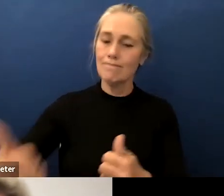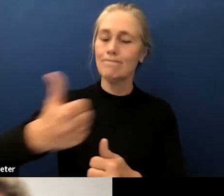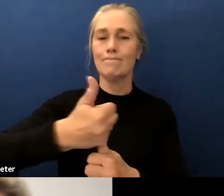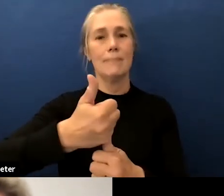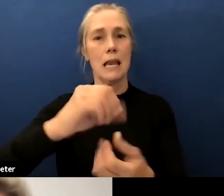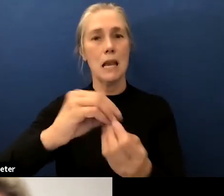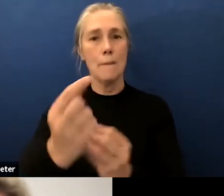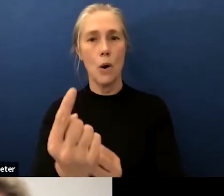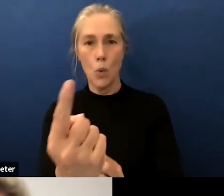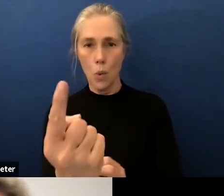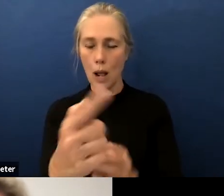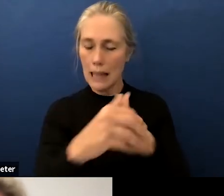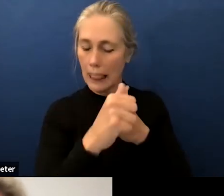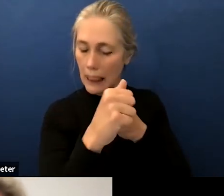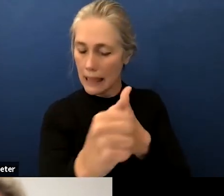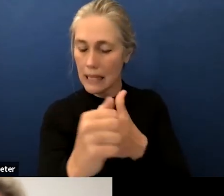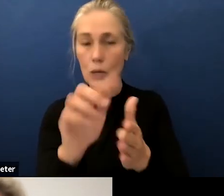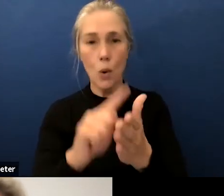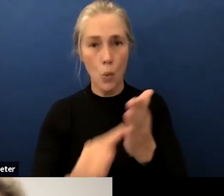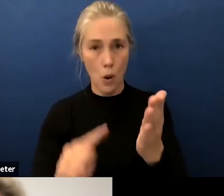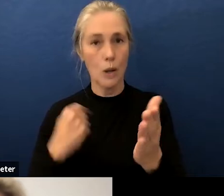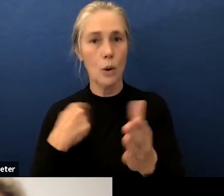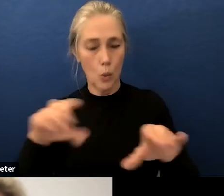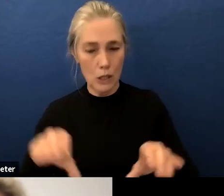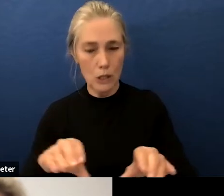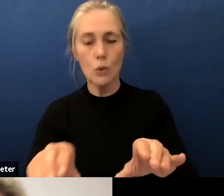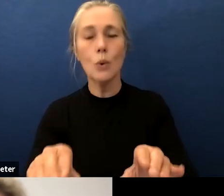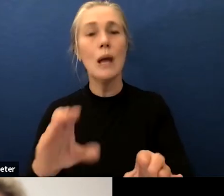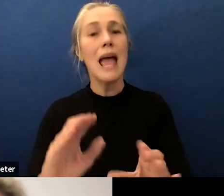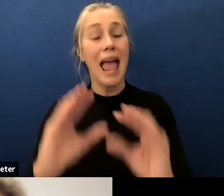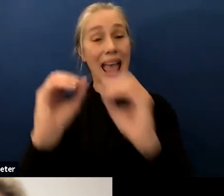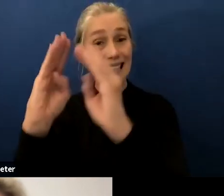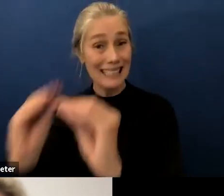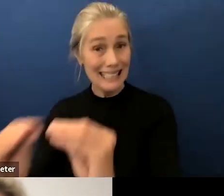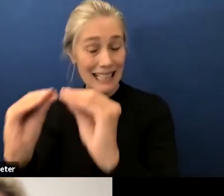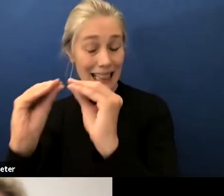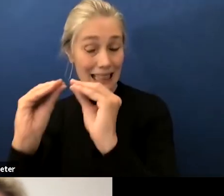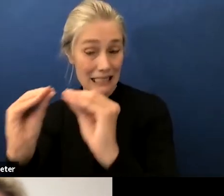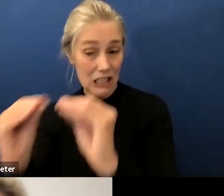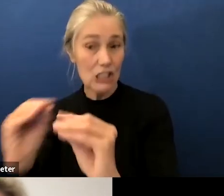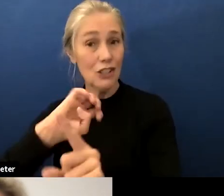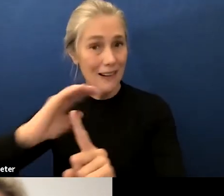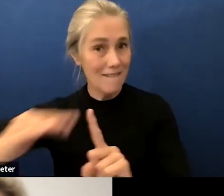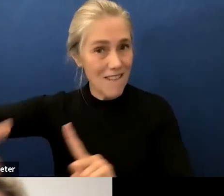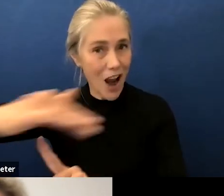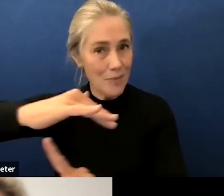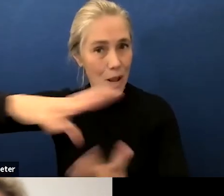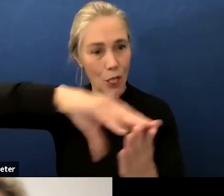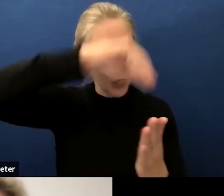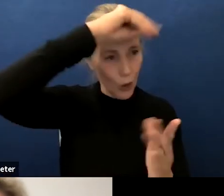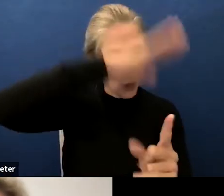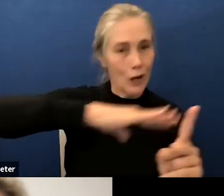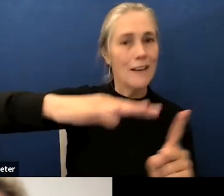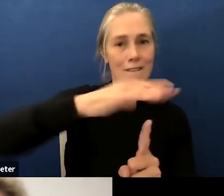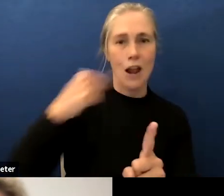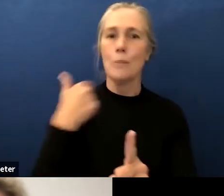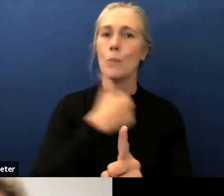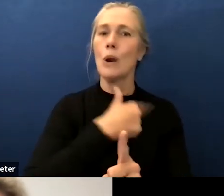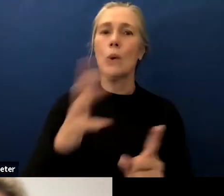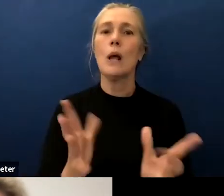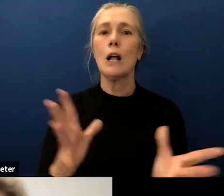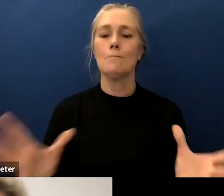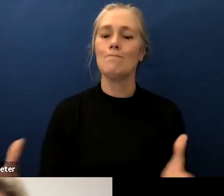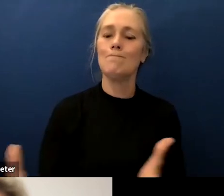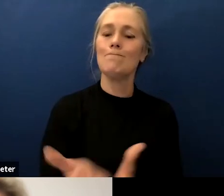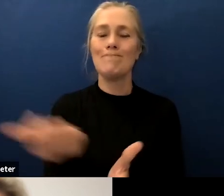reclaim our teaching and learning um environment which is healthy and thriving so thank you thank you very